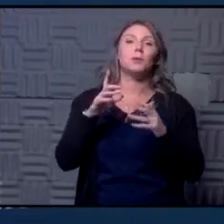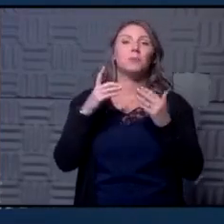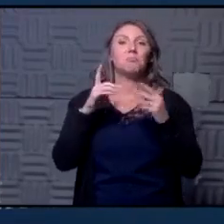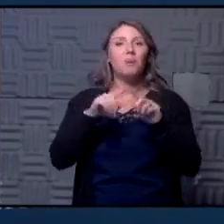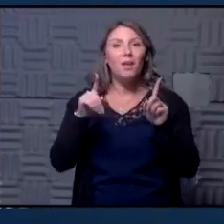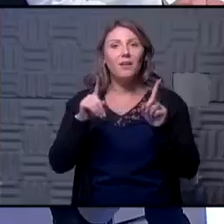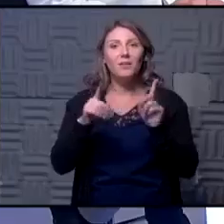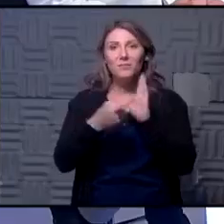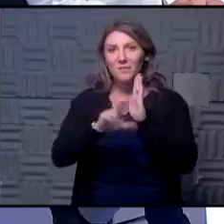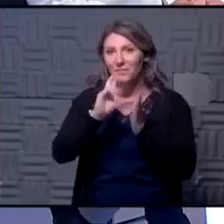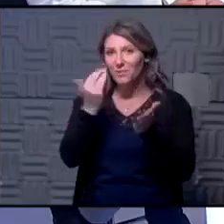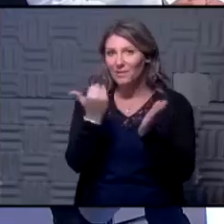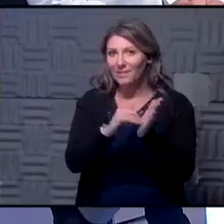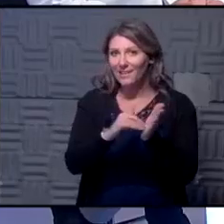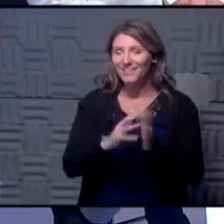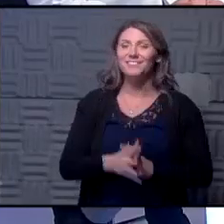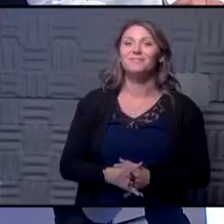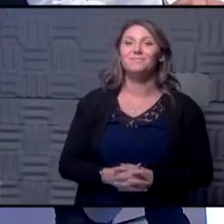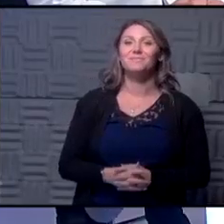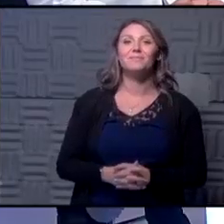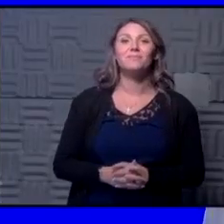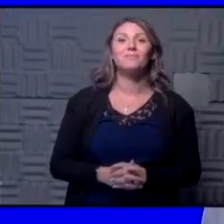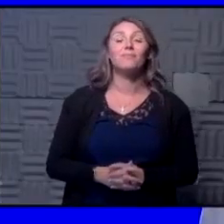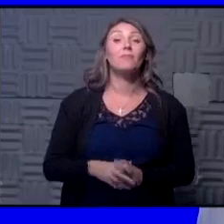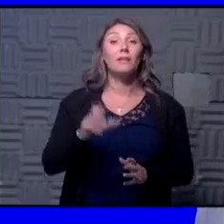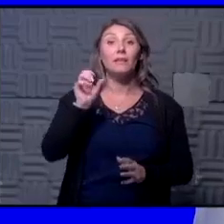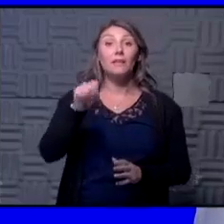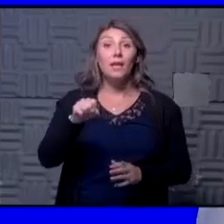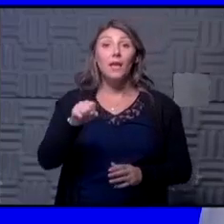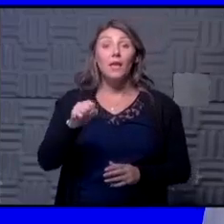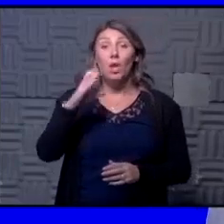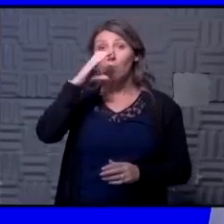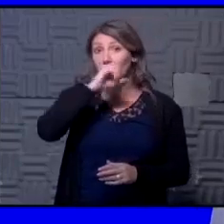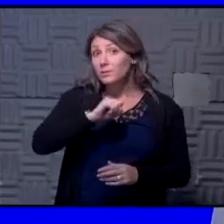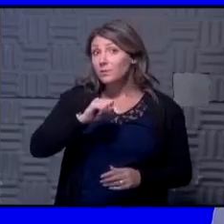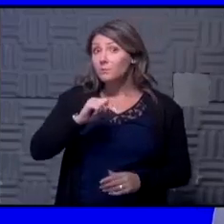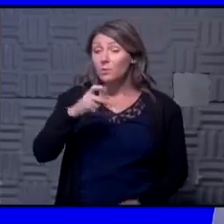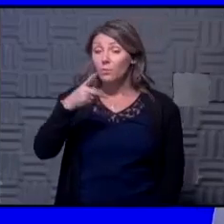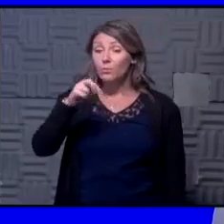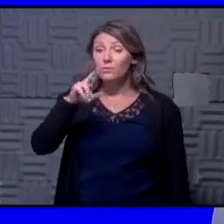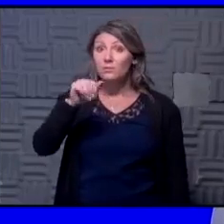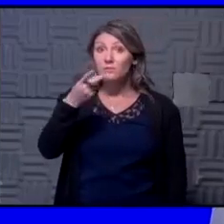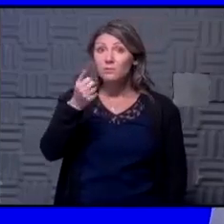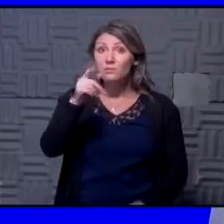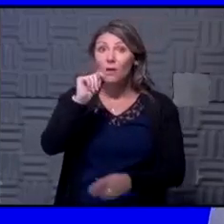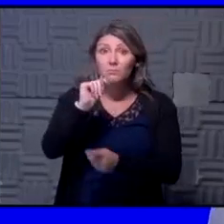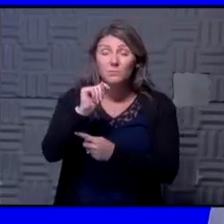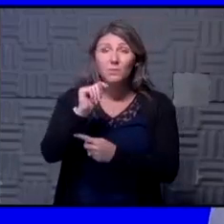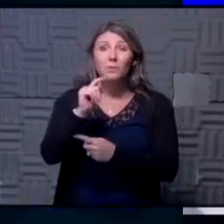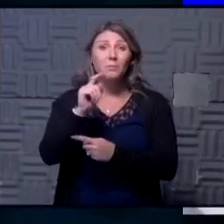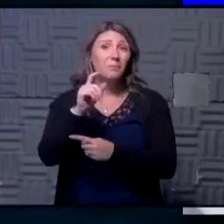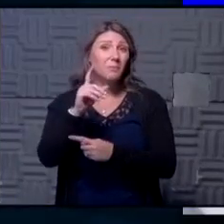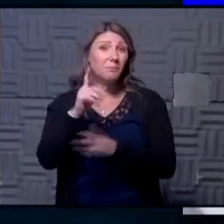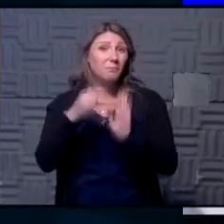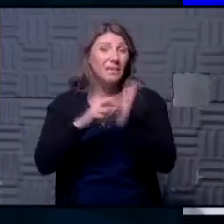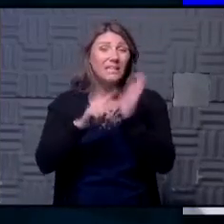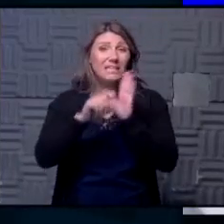it again yeah i mean presumptive case meaning symptoms or was it the negative test